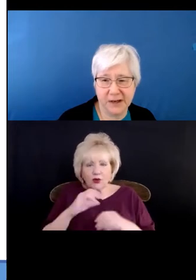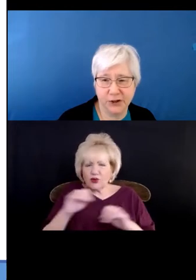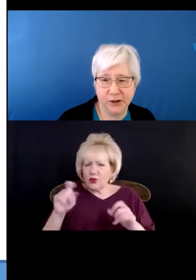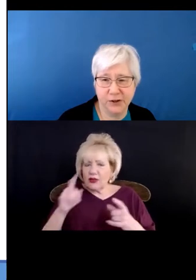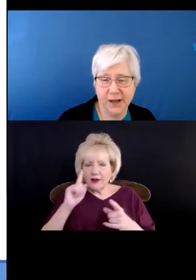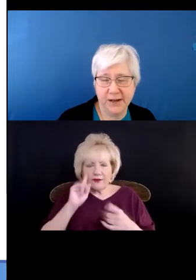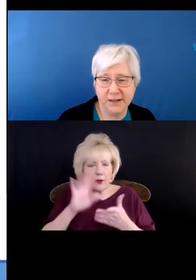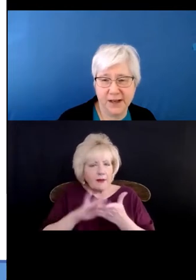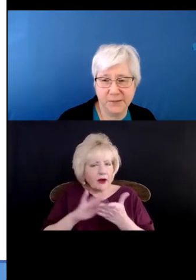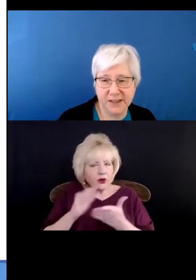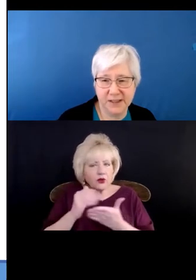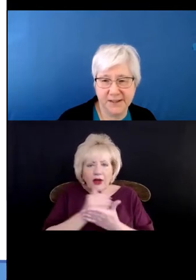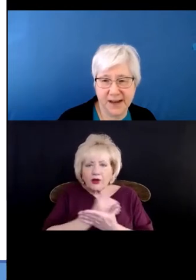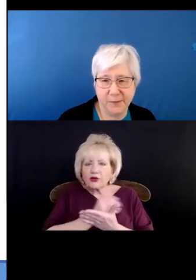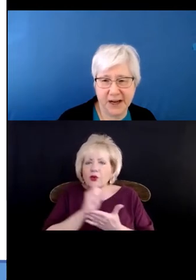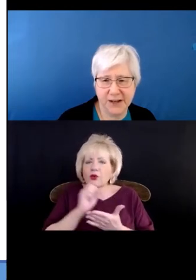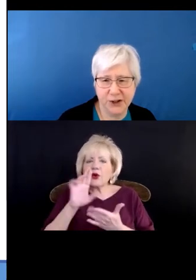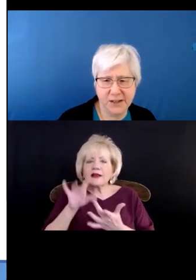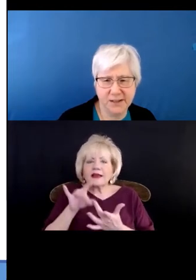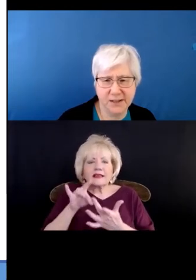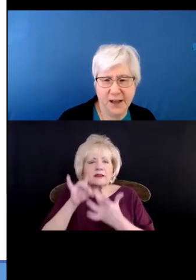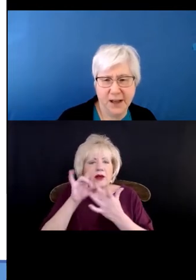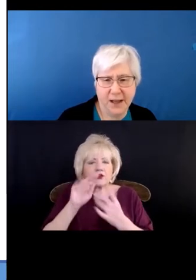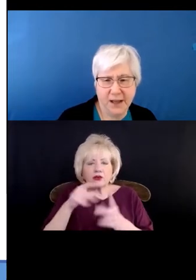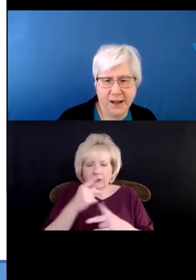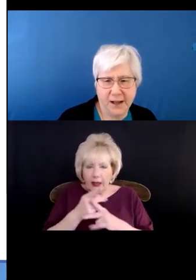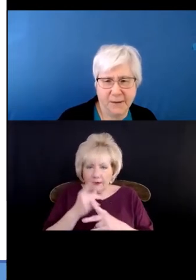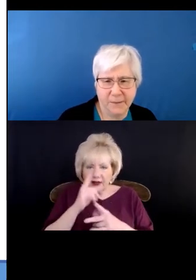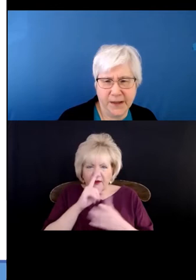or special types of examinations.